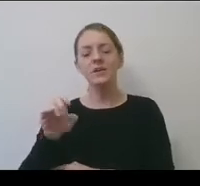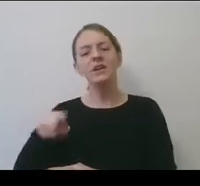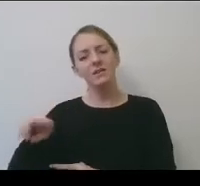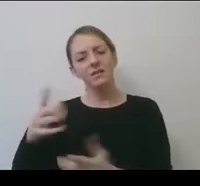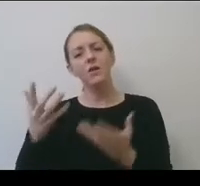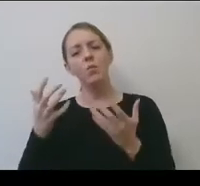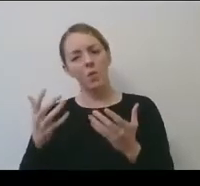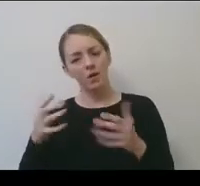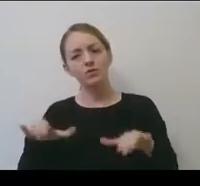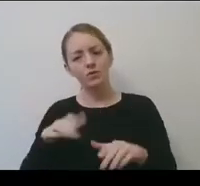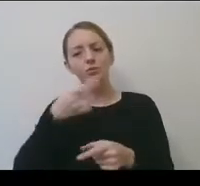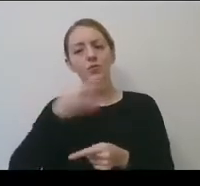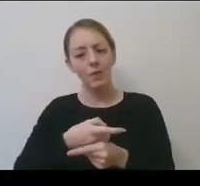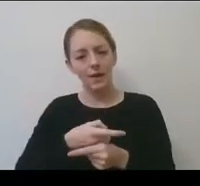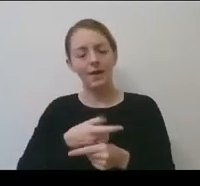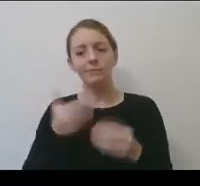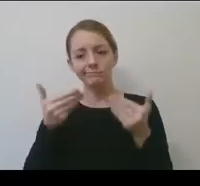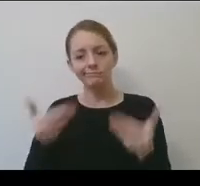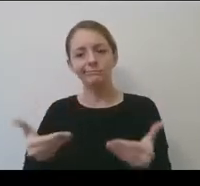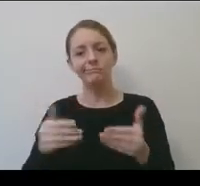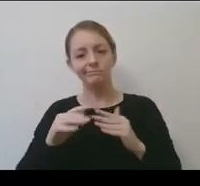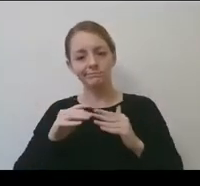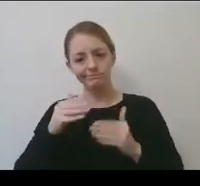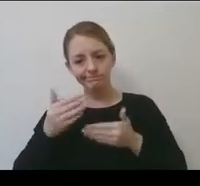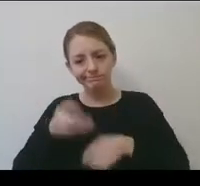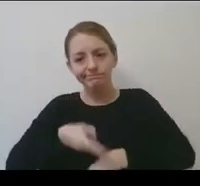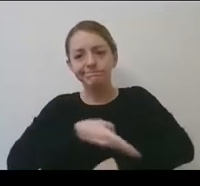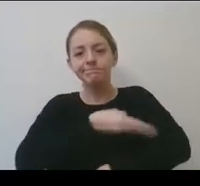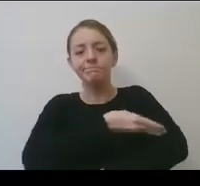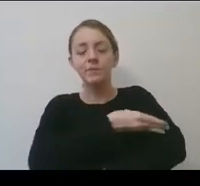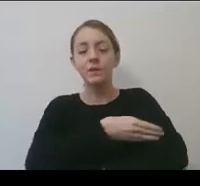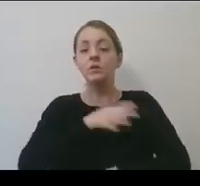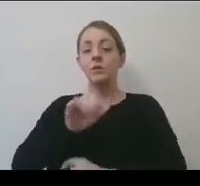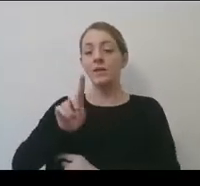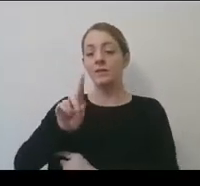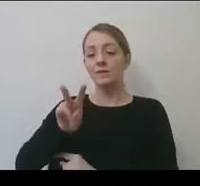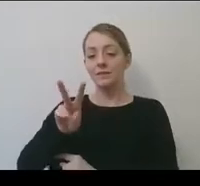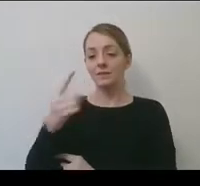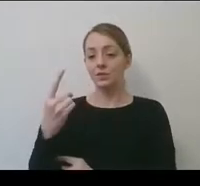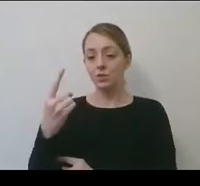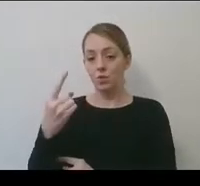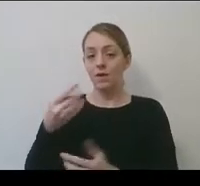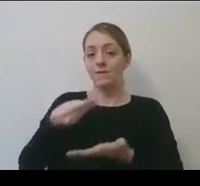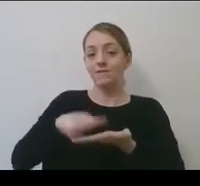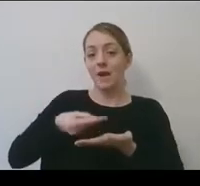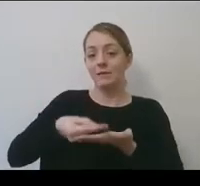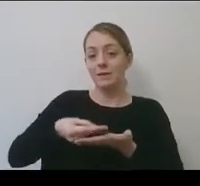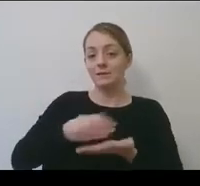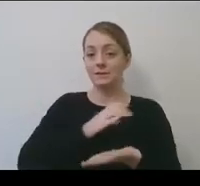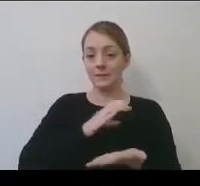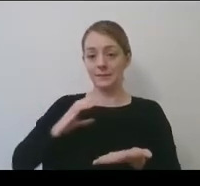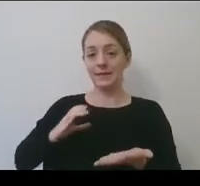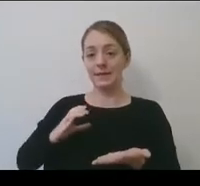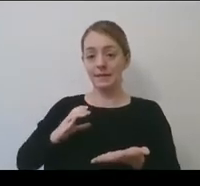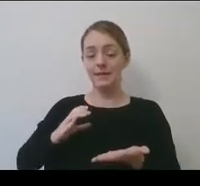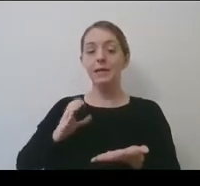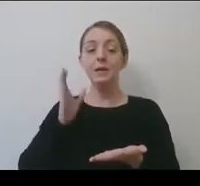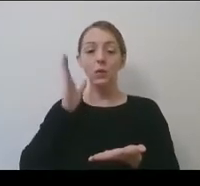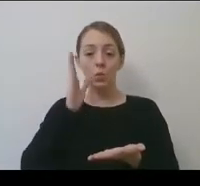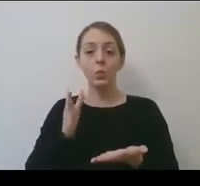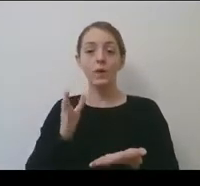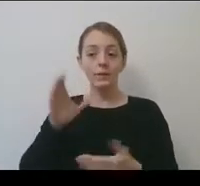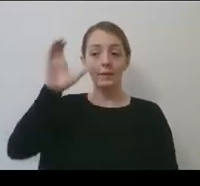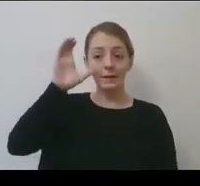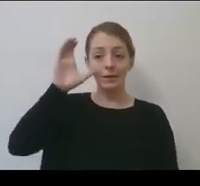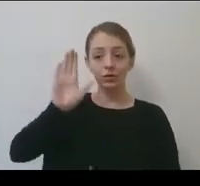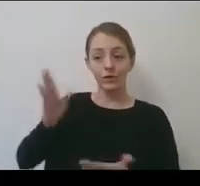on with it. So they, they have gone forward and, and, uh, the division one finance committee will be hearing not just a recommendation in the spring,